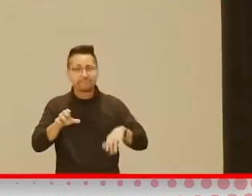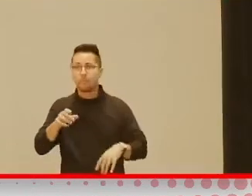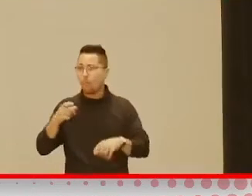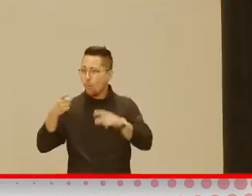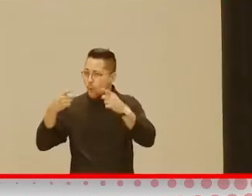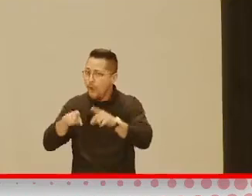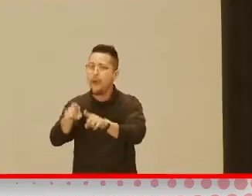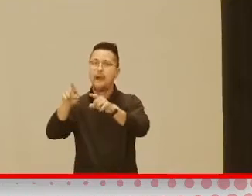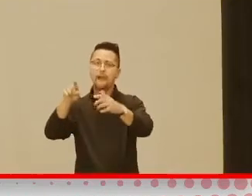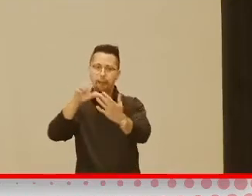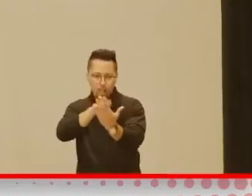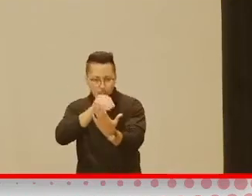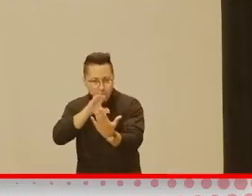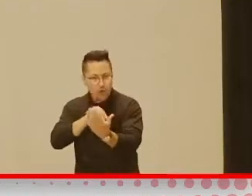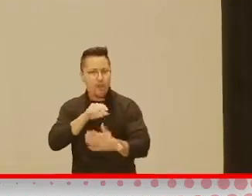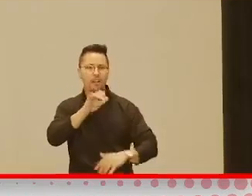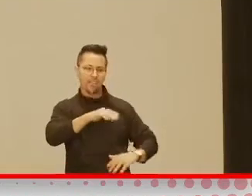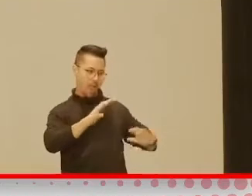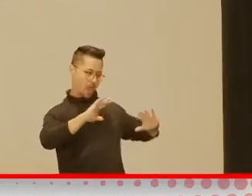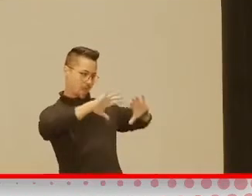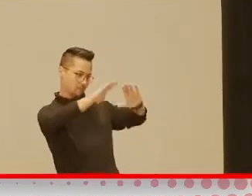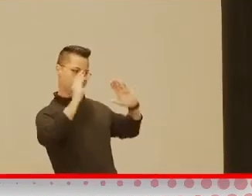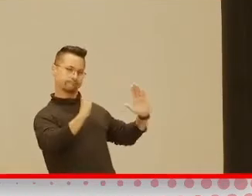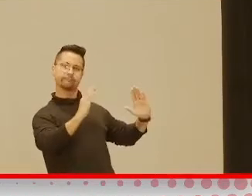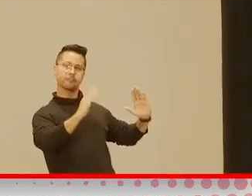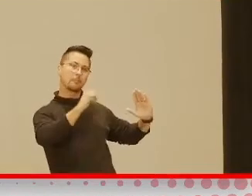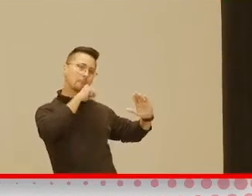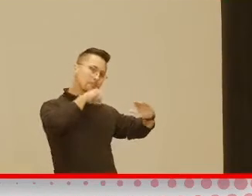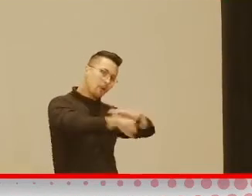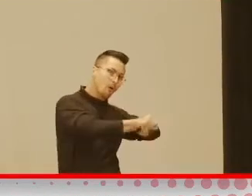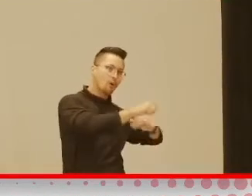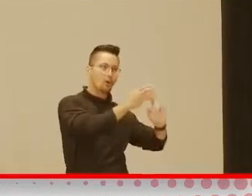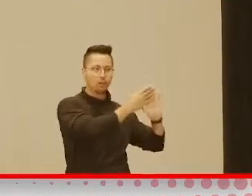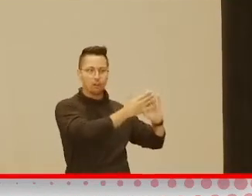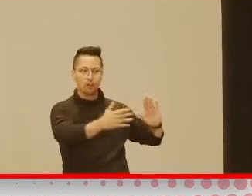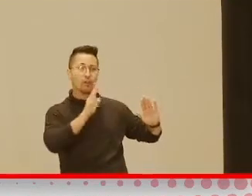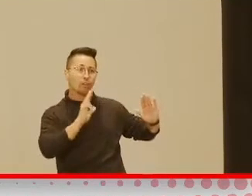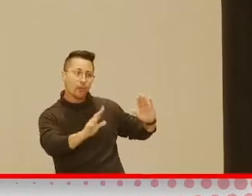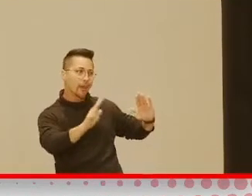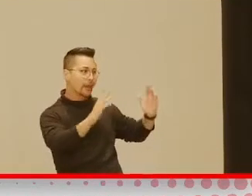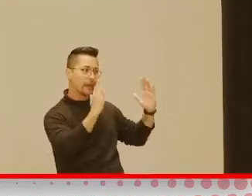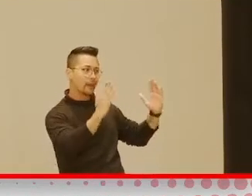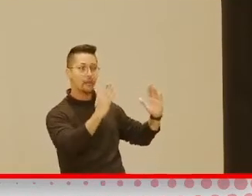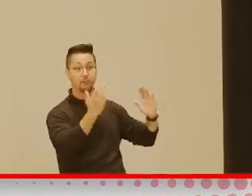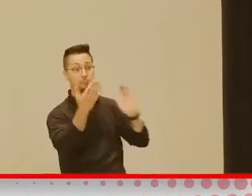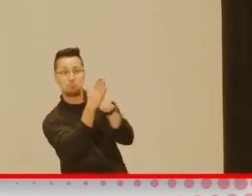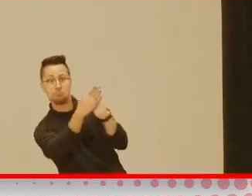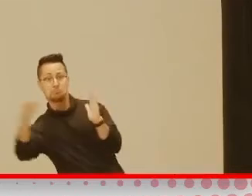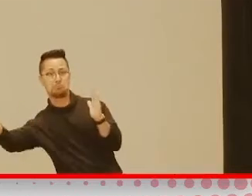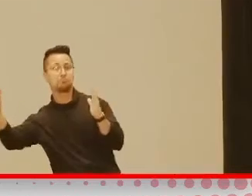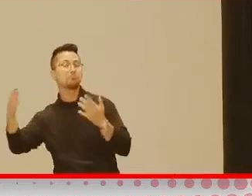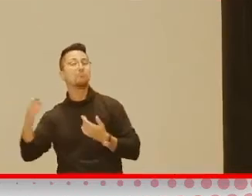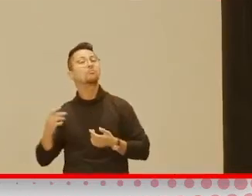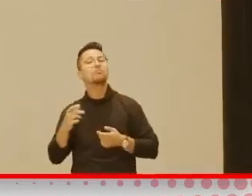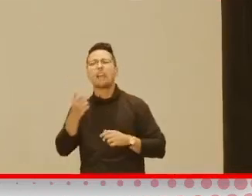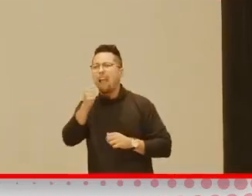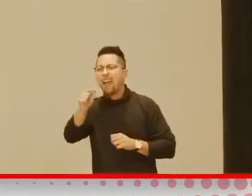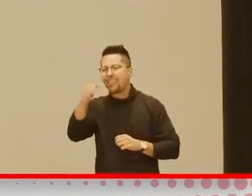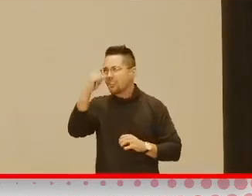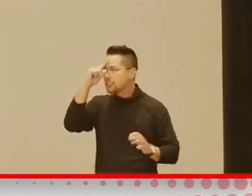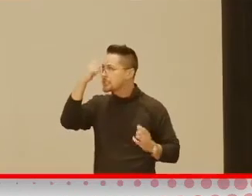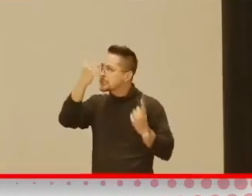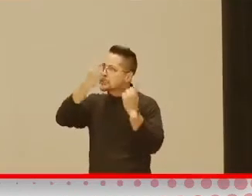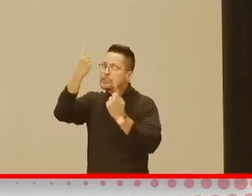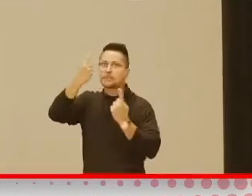when they're in this birth to three age group or beyond, you know, anything you can do matching colors as you walk around the